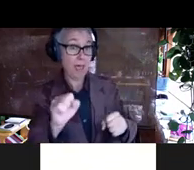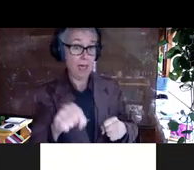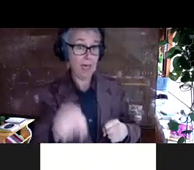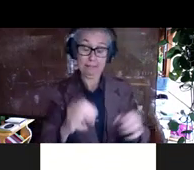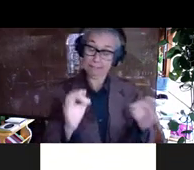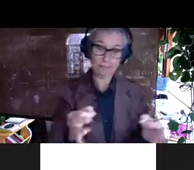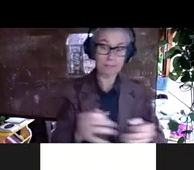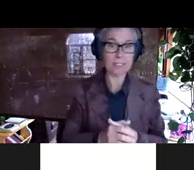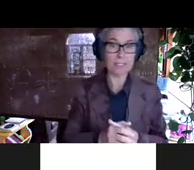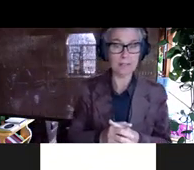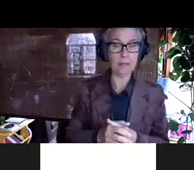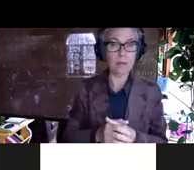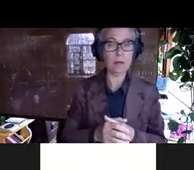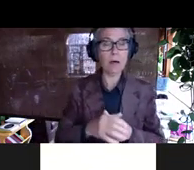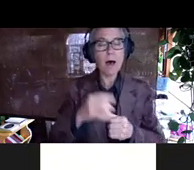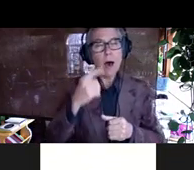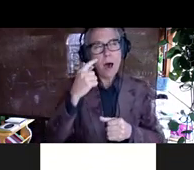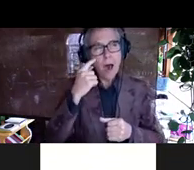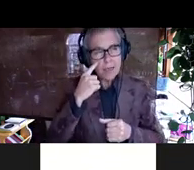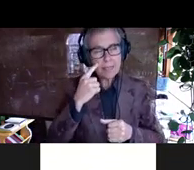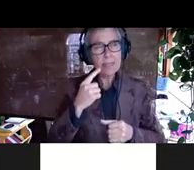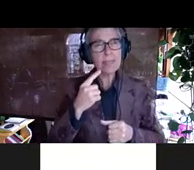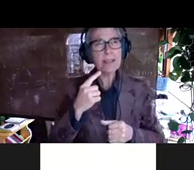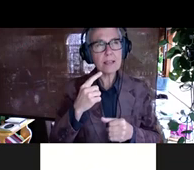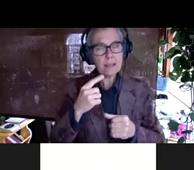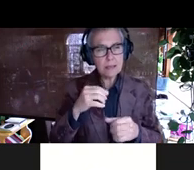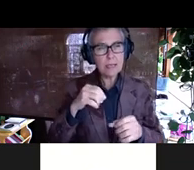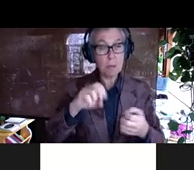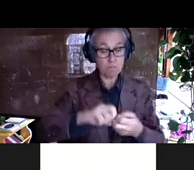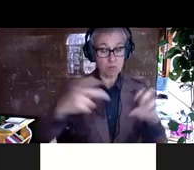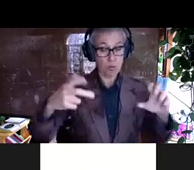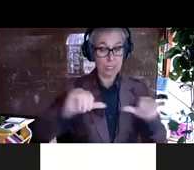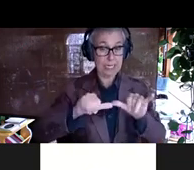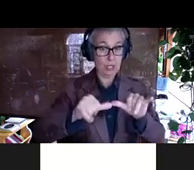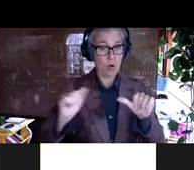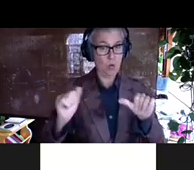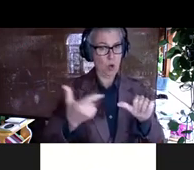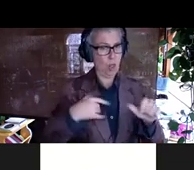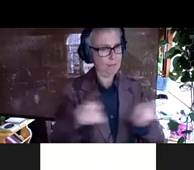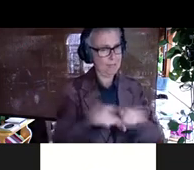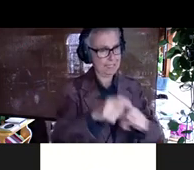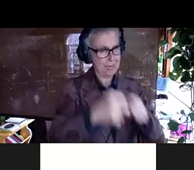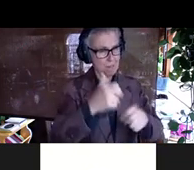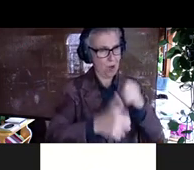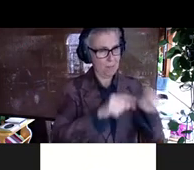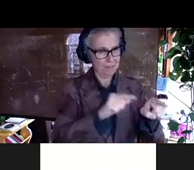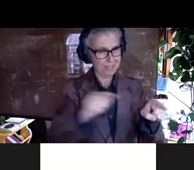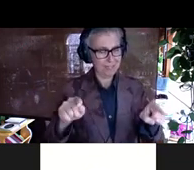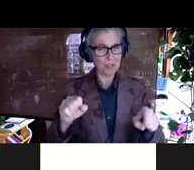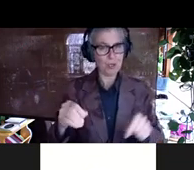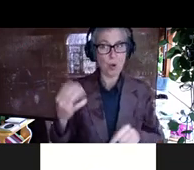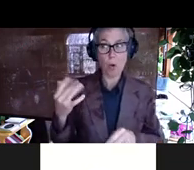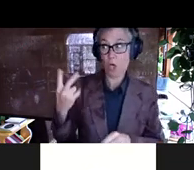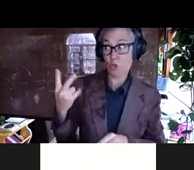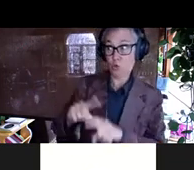like, you know, I think there's a lot, I think in protein engineering, we all have the same problems. So like the reason two different